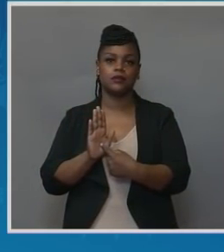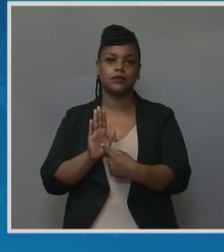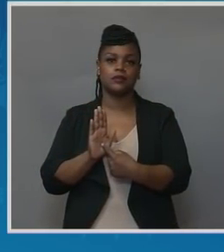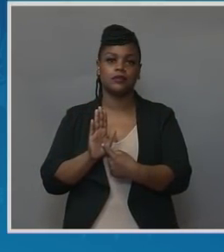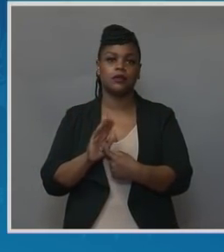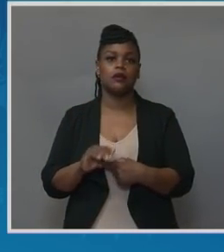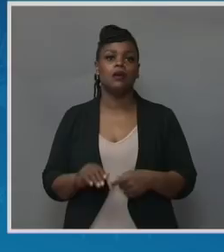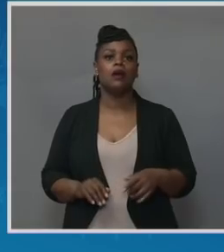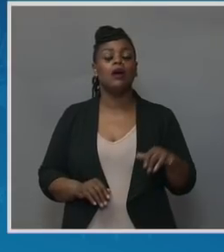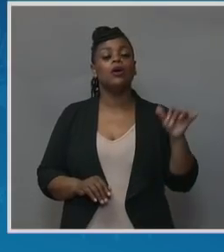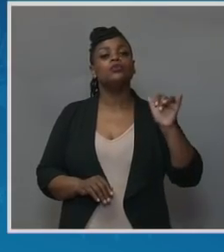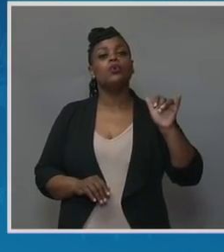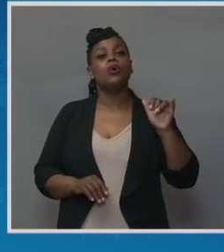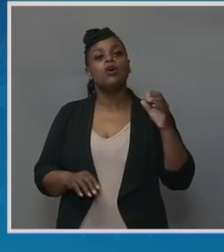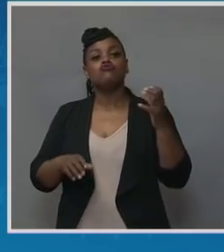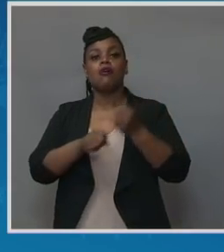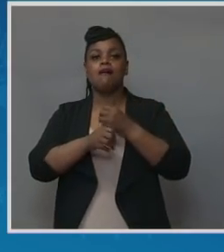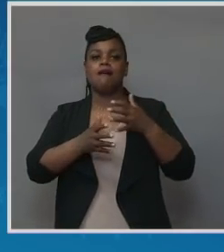of Association.